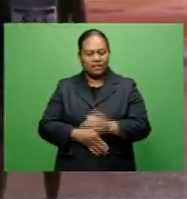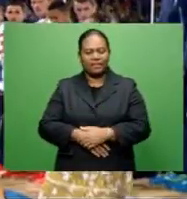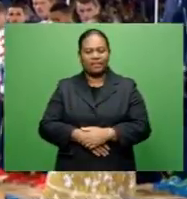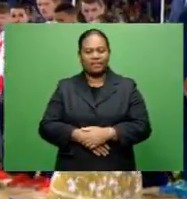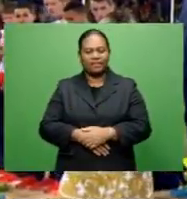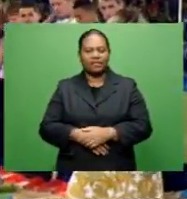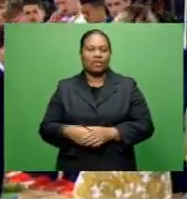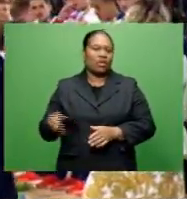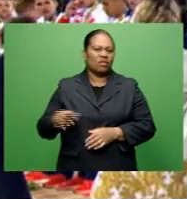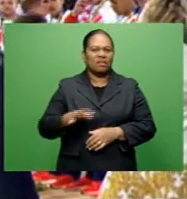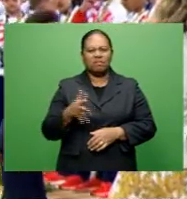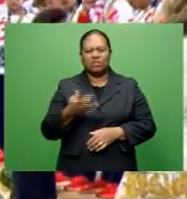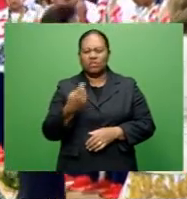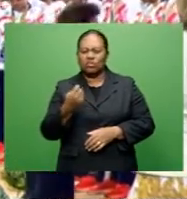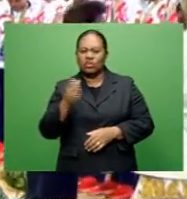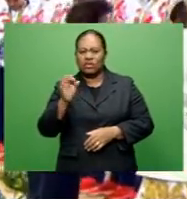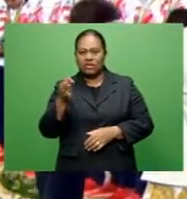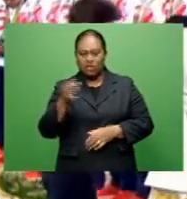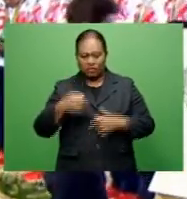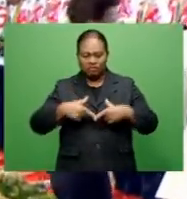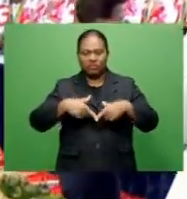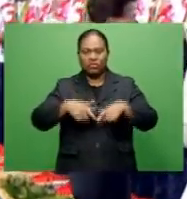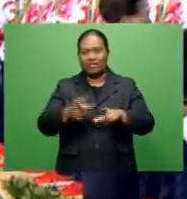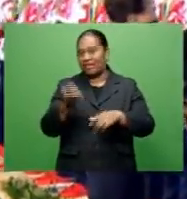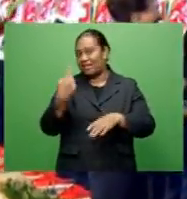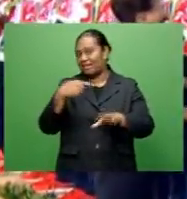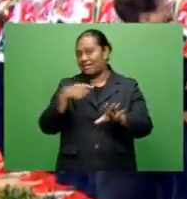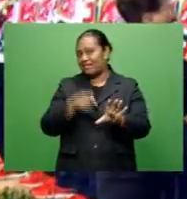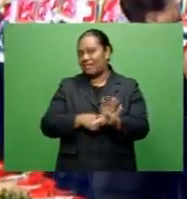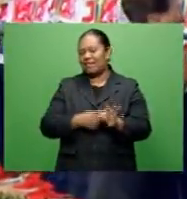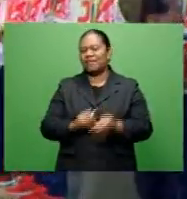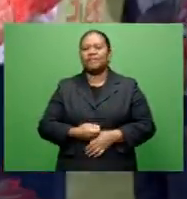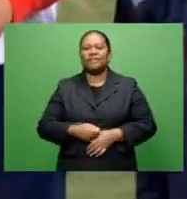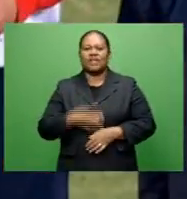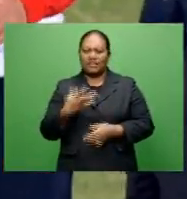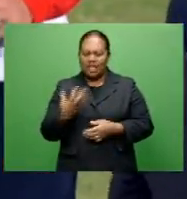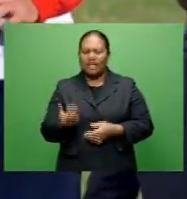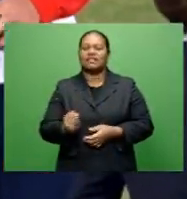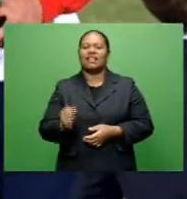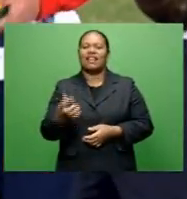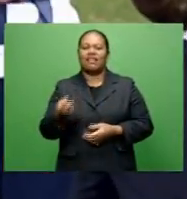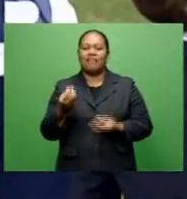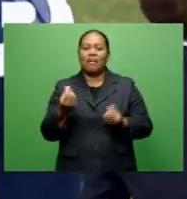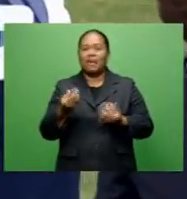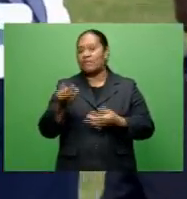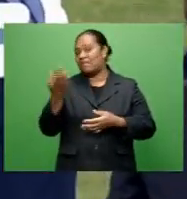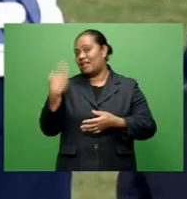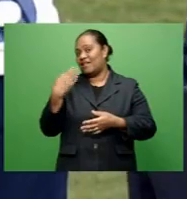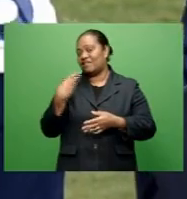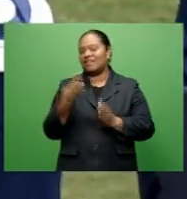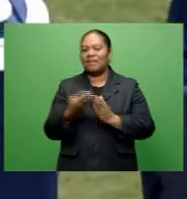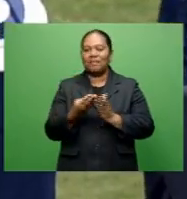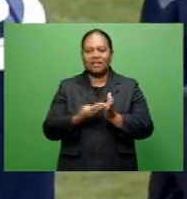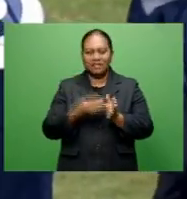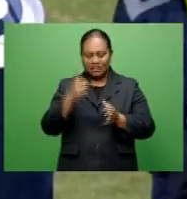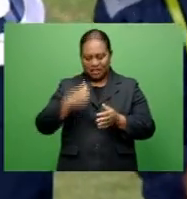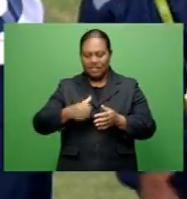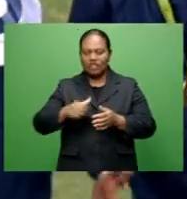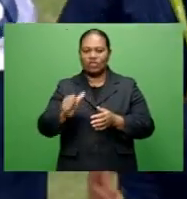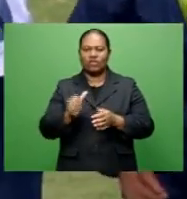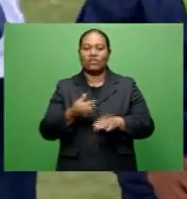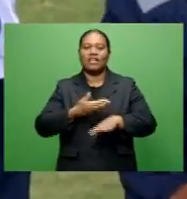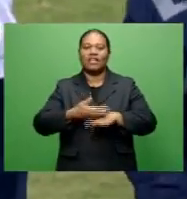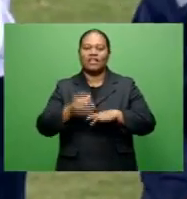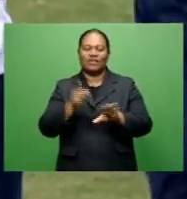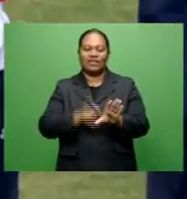almost zero international travel last year, ONOC still has funds available from its last budget to use in the new four-year